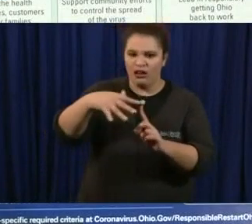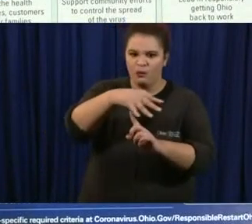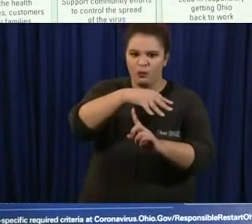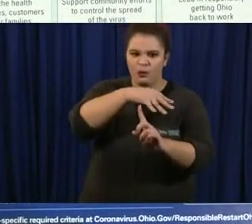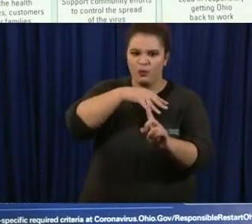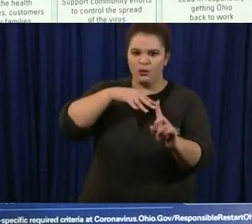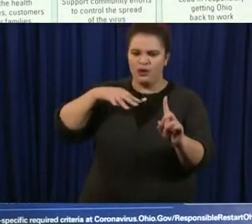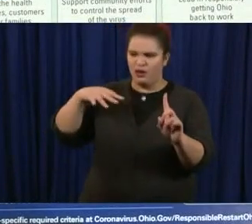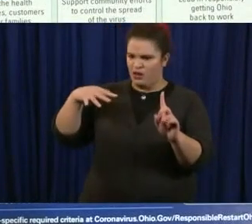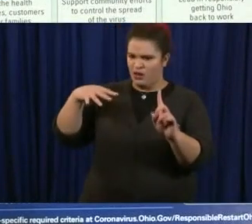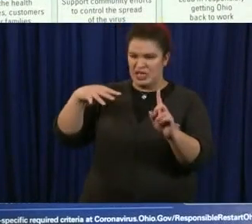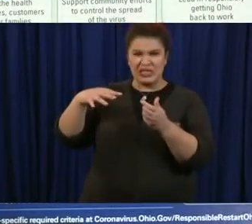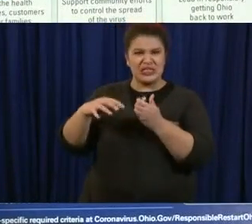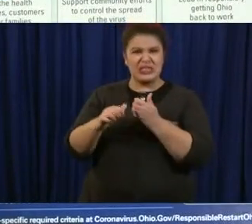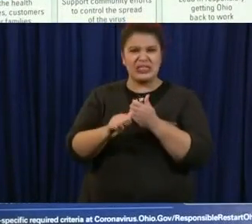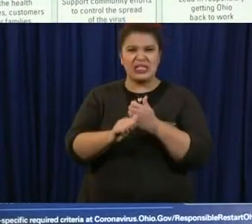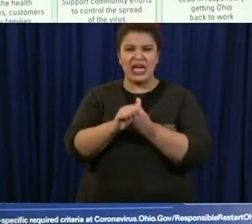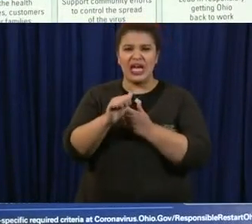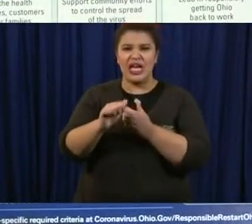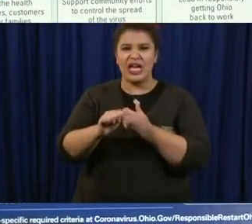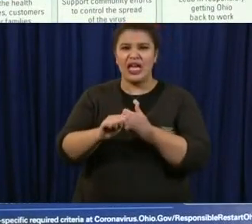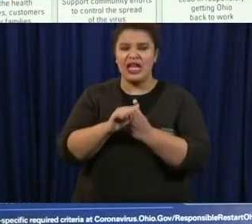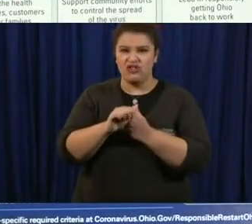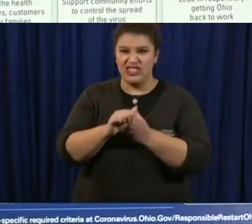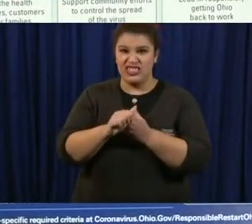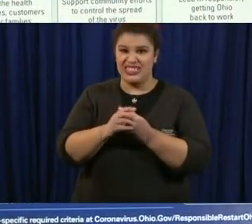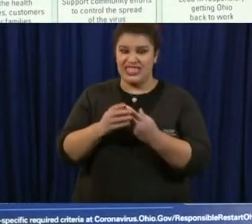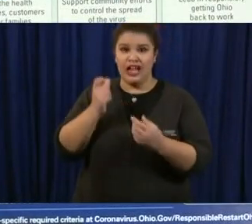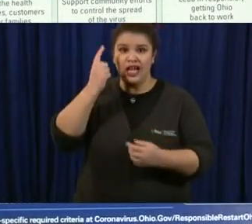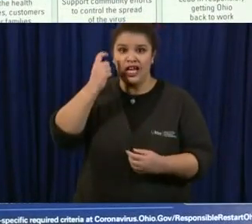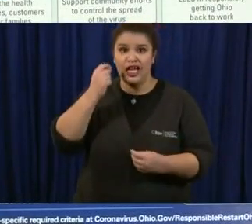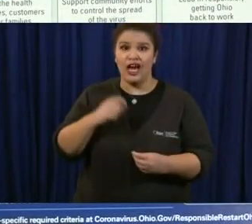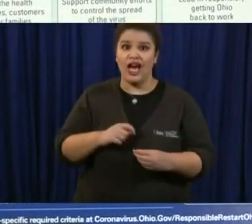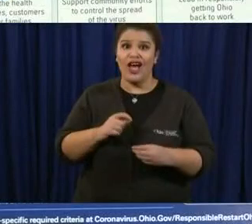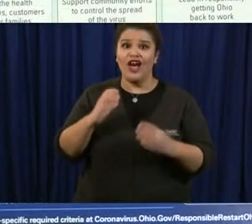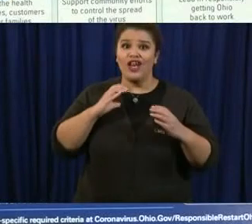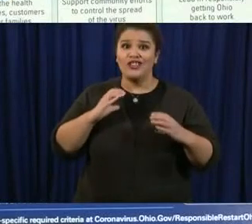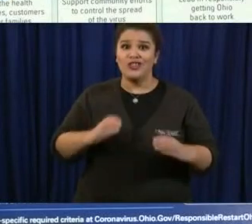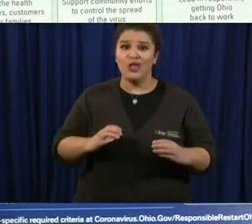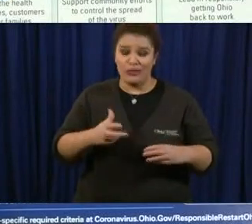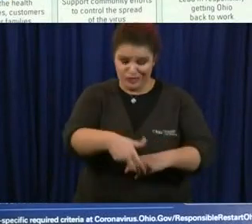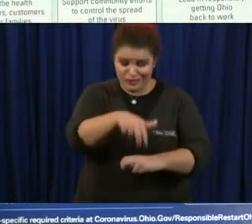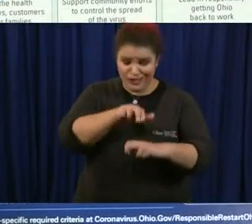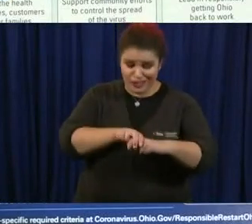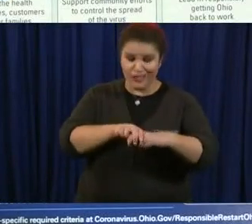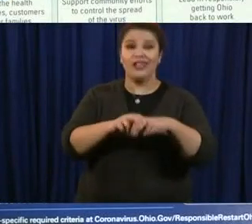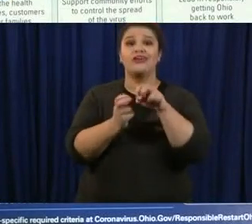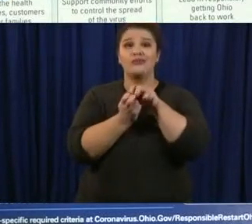and with people just open mouth. So uh what would you say to to them?